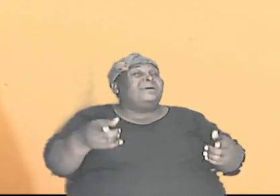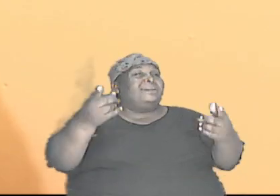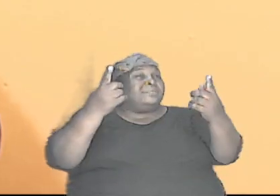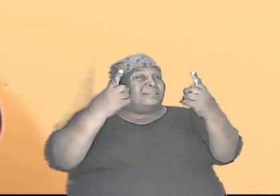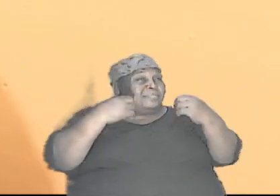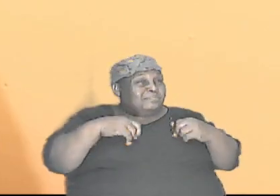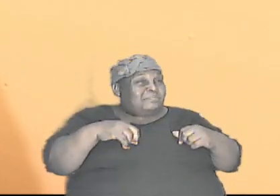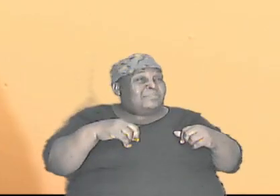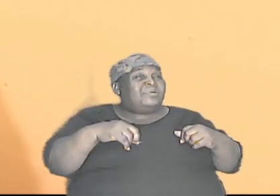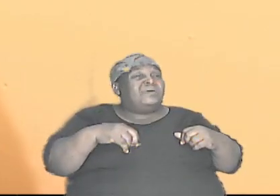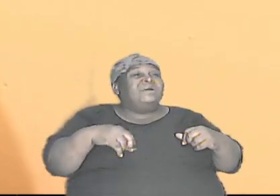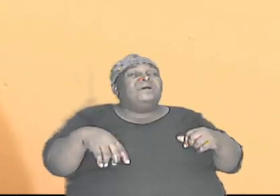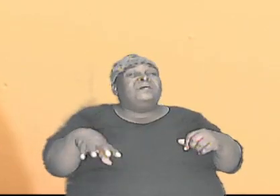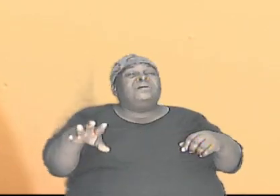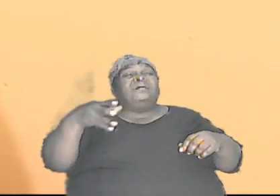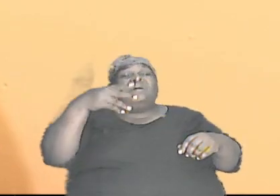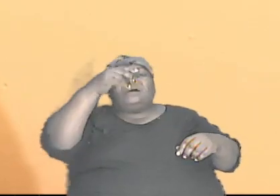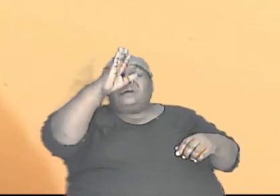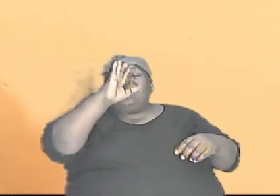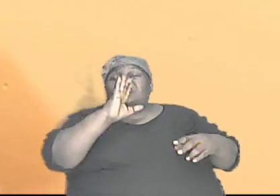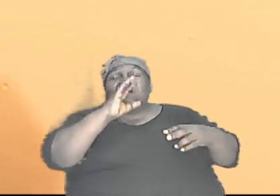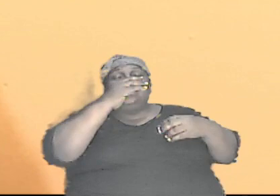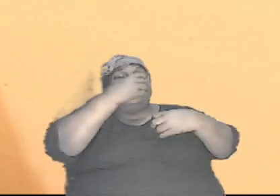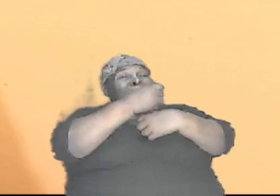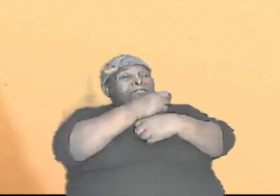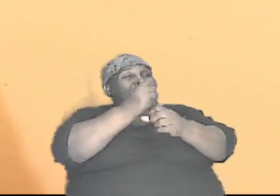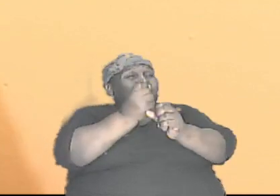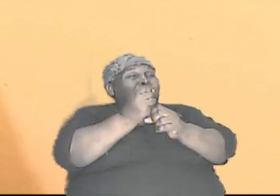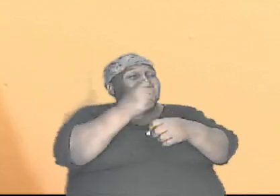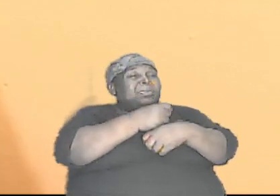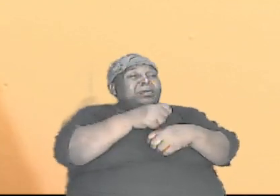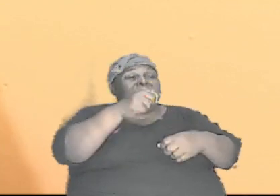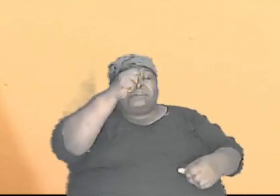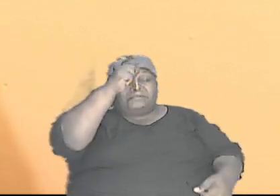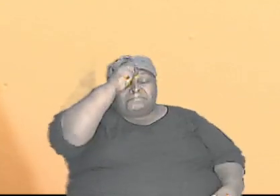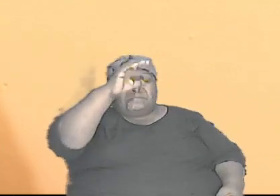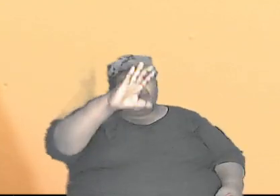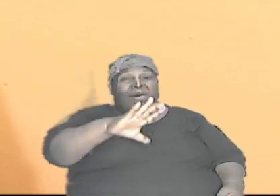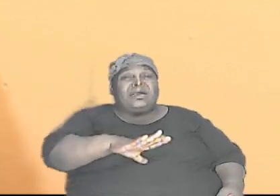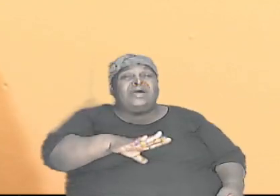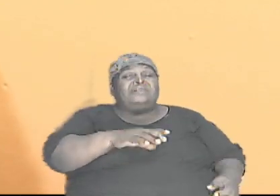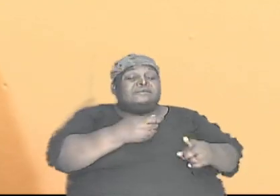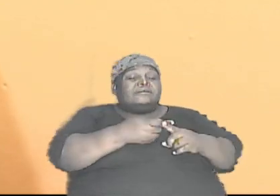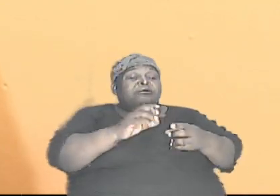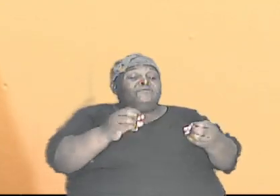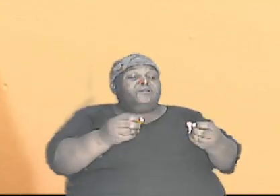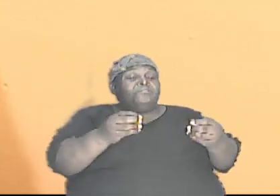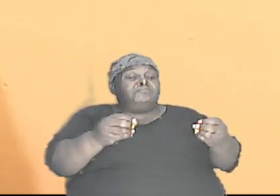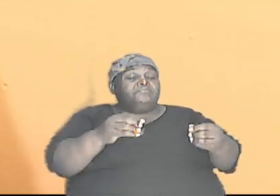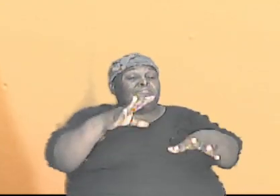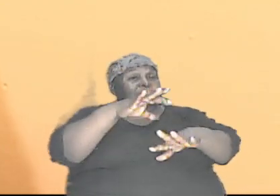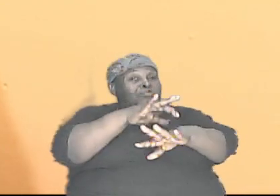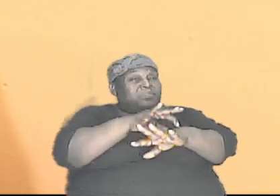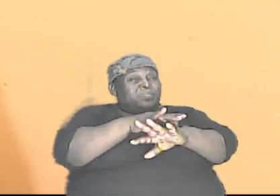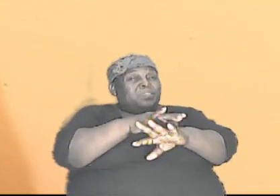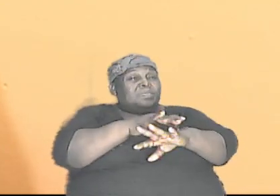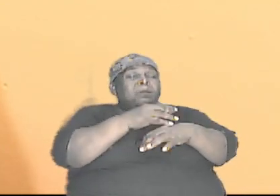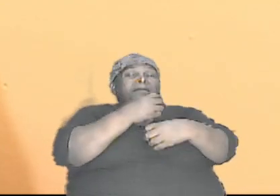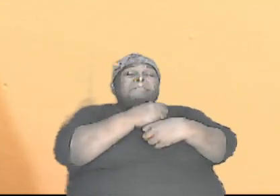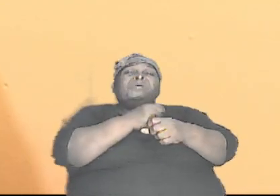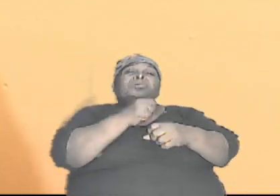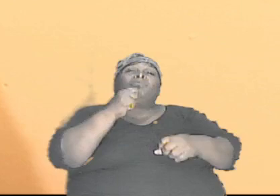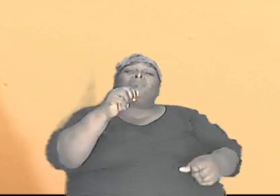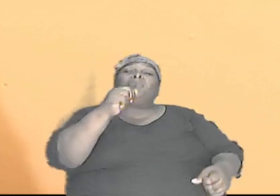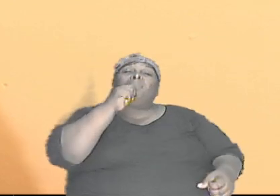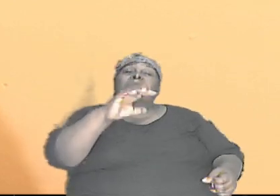being God almighty himself making man from the dust of the earth making a woman